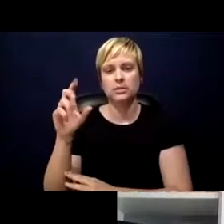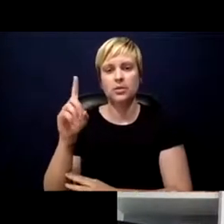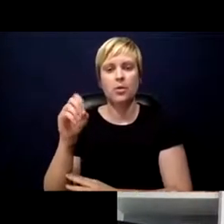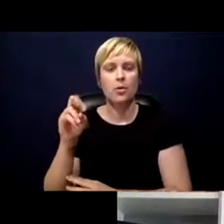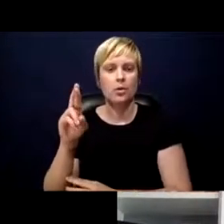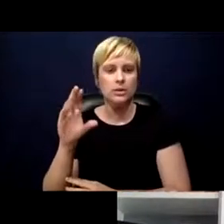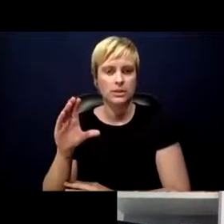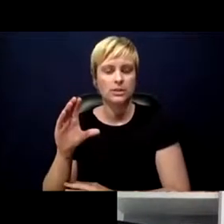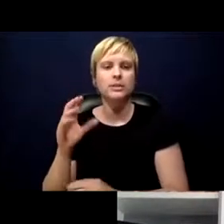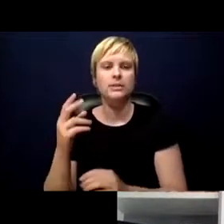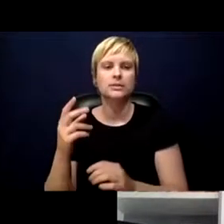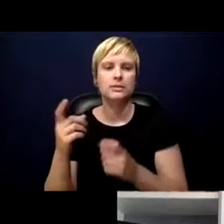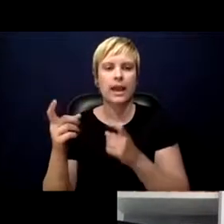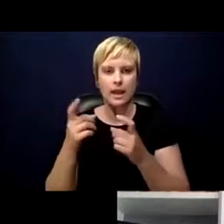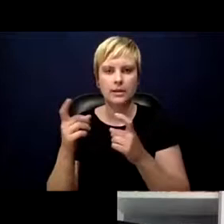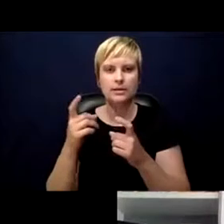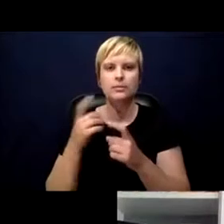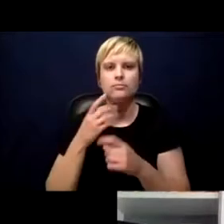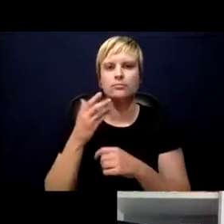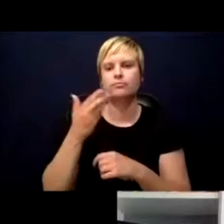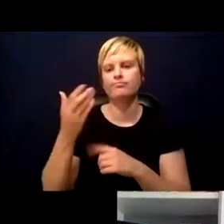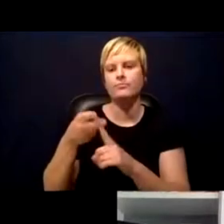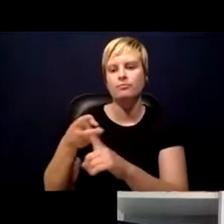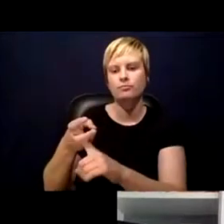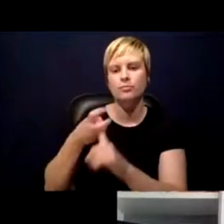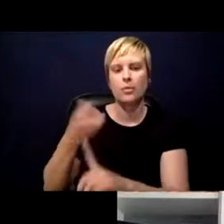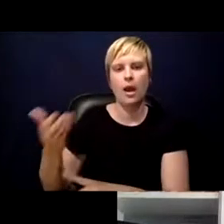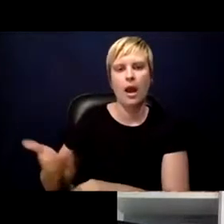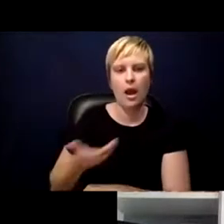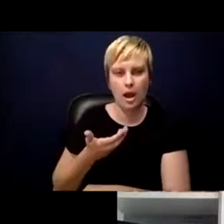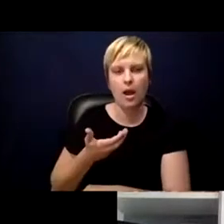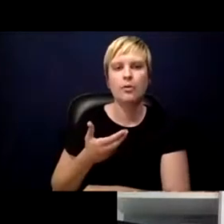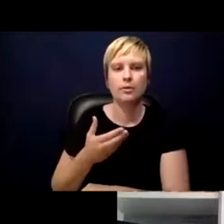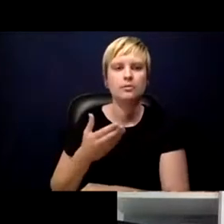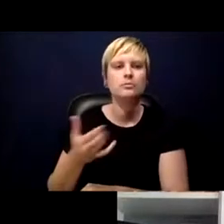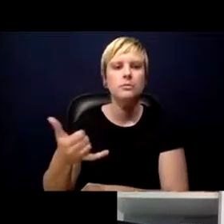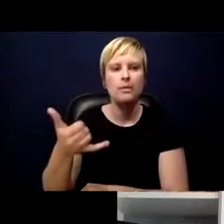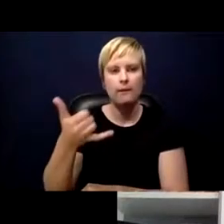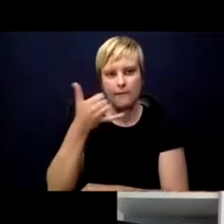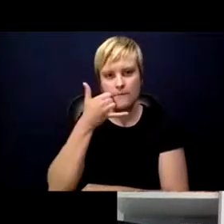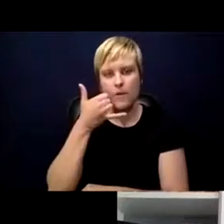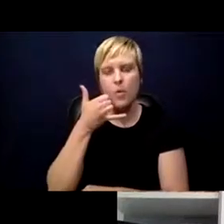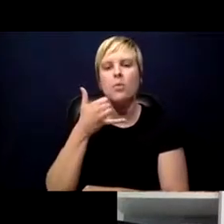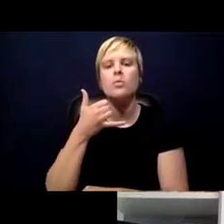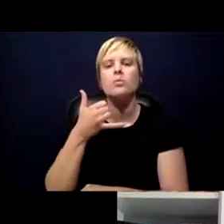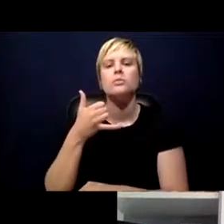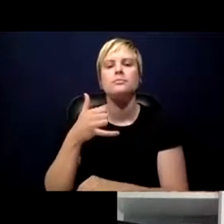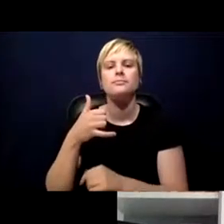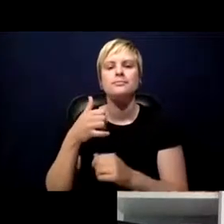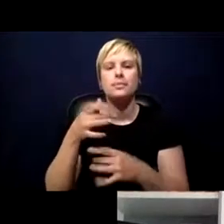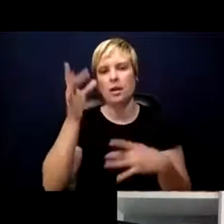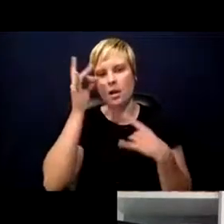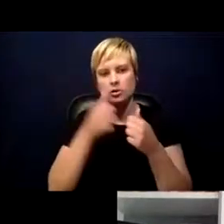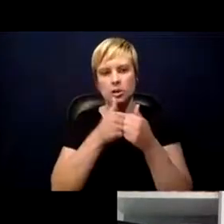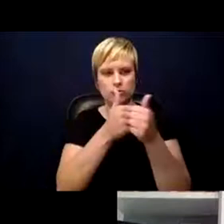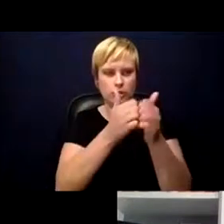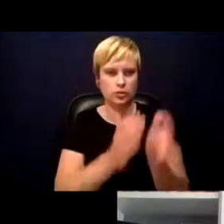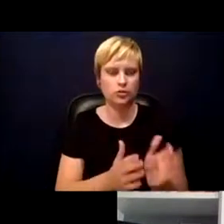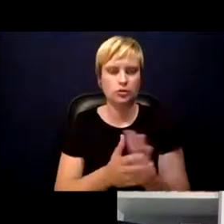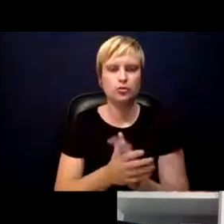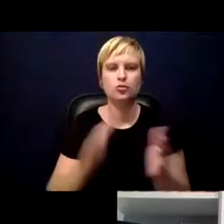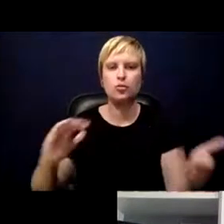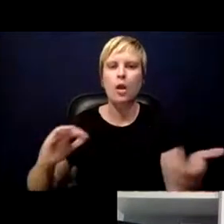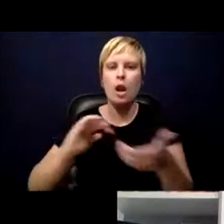deployment of those phone-based contact tracers to complement the work of other DHSS staff, the field